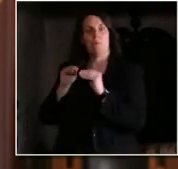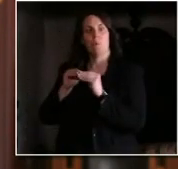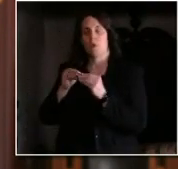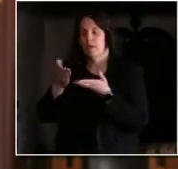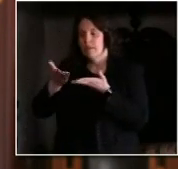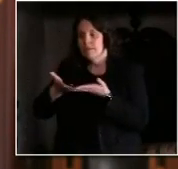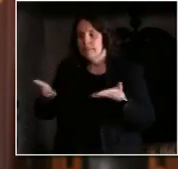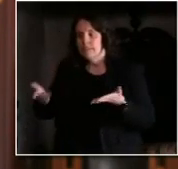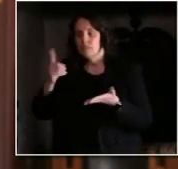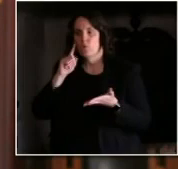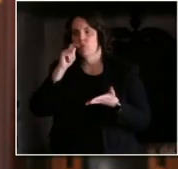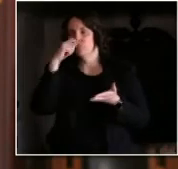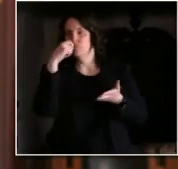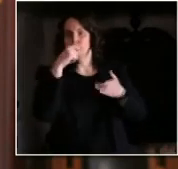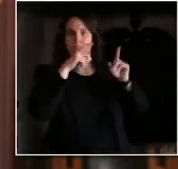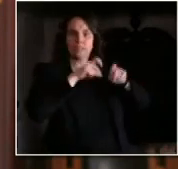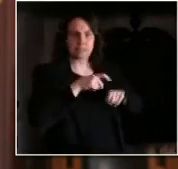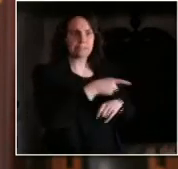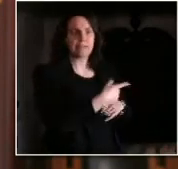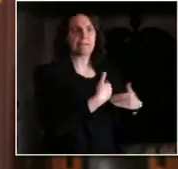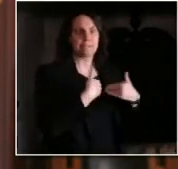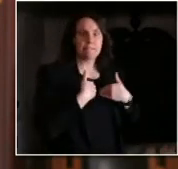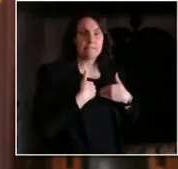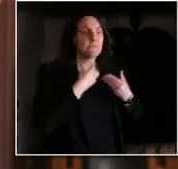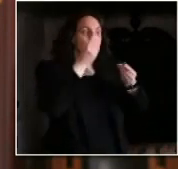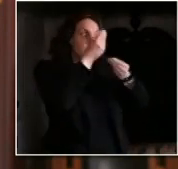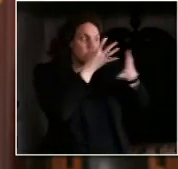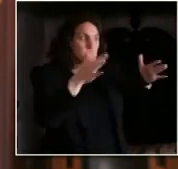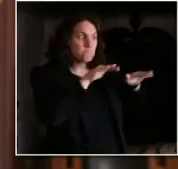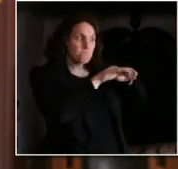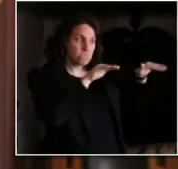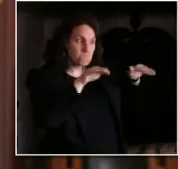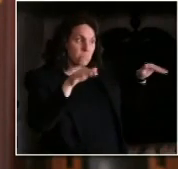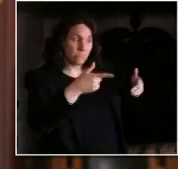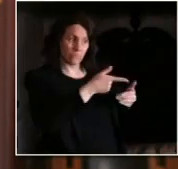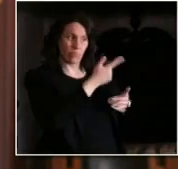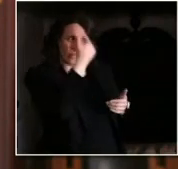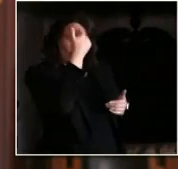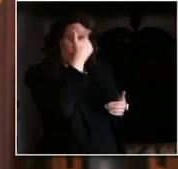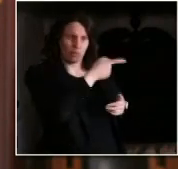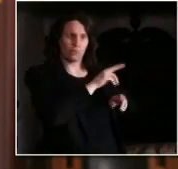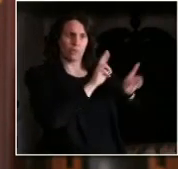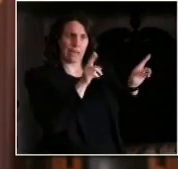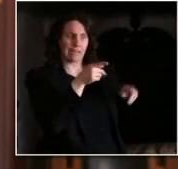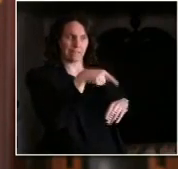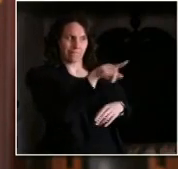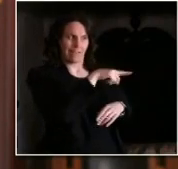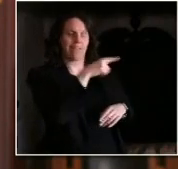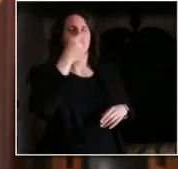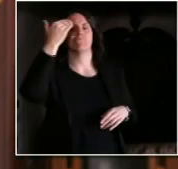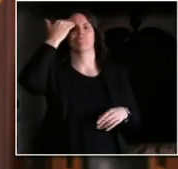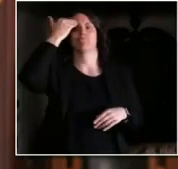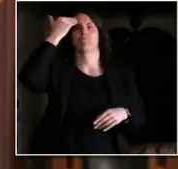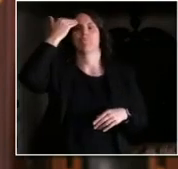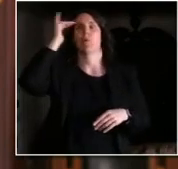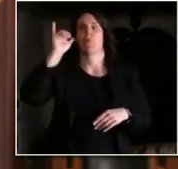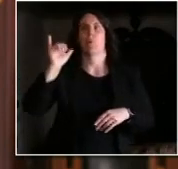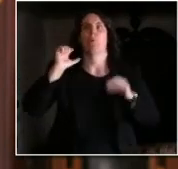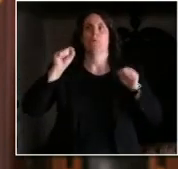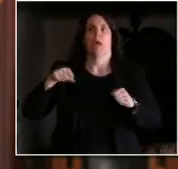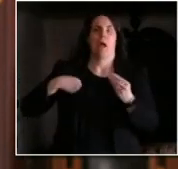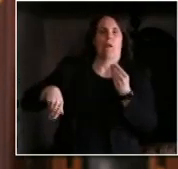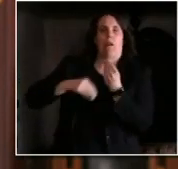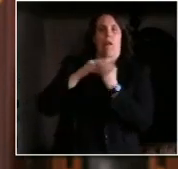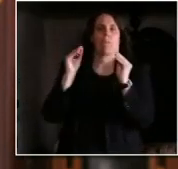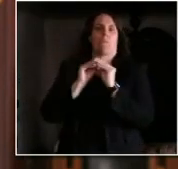communicate with providers and healthcare systems to make sure that folks understand that so they are ordering